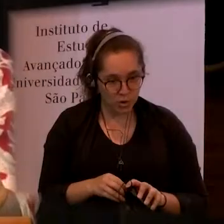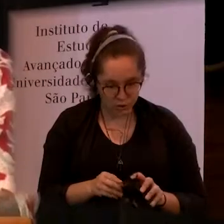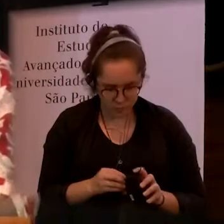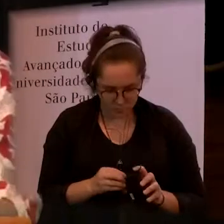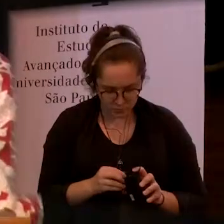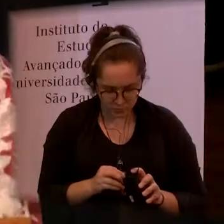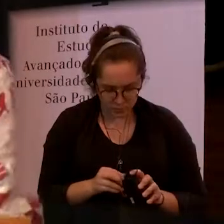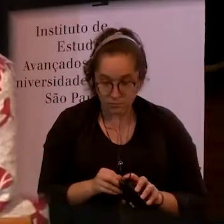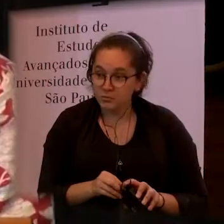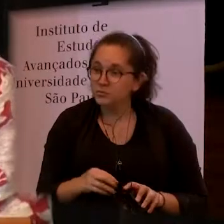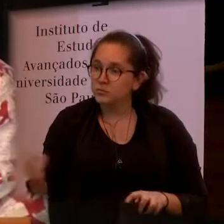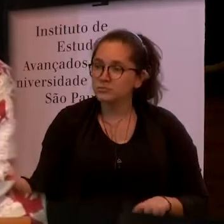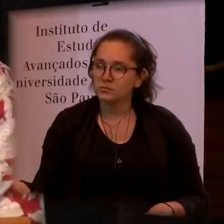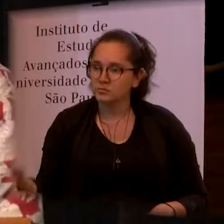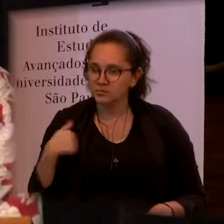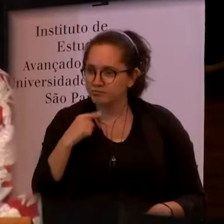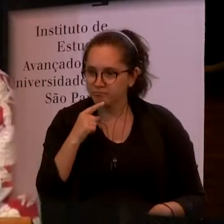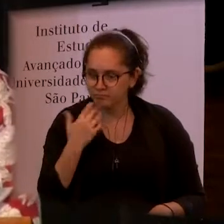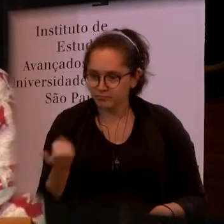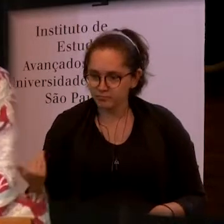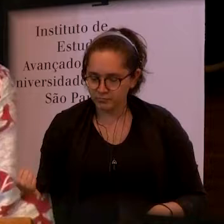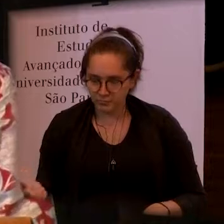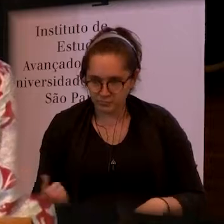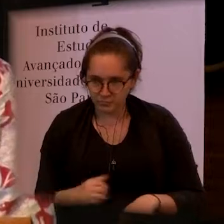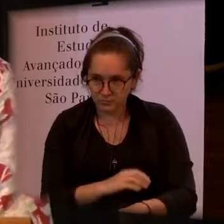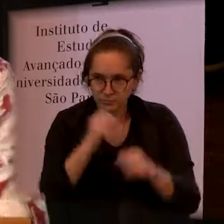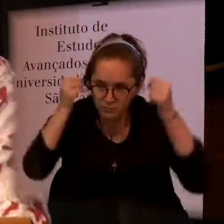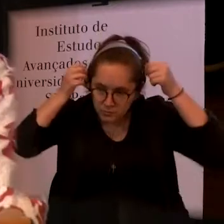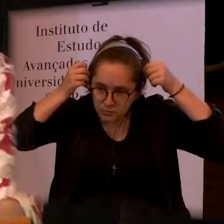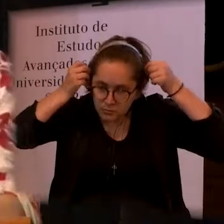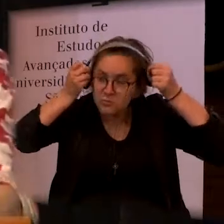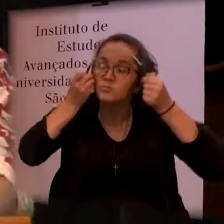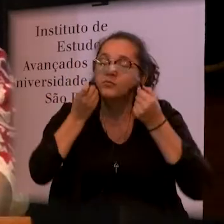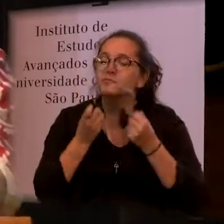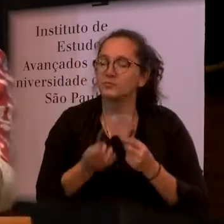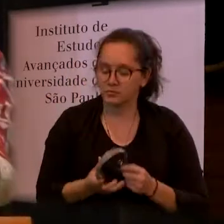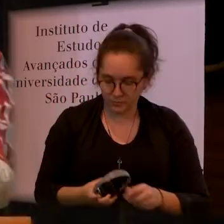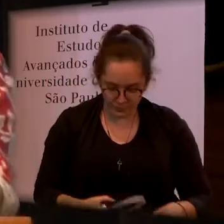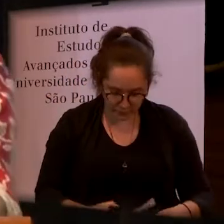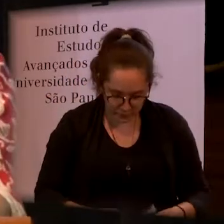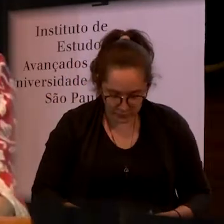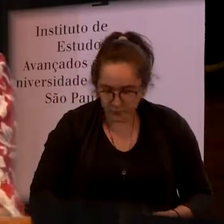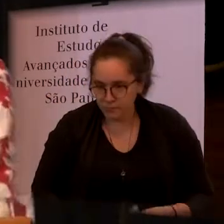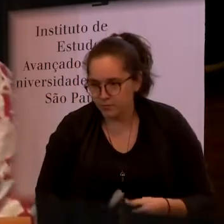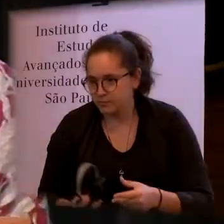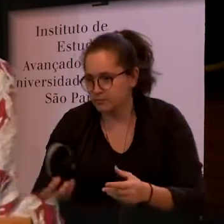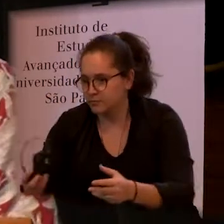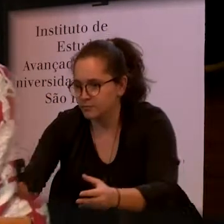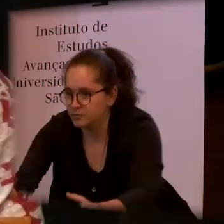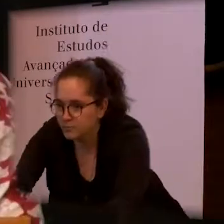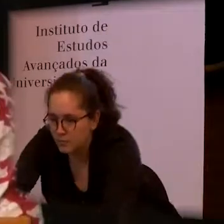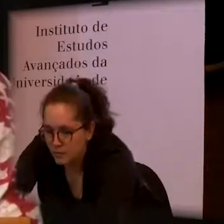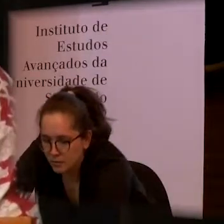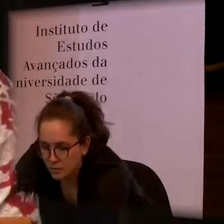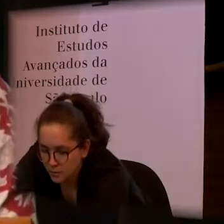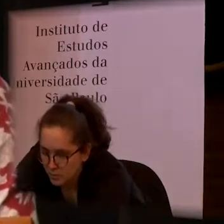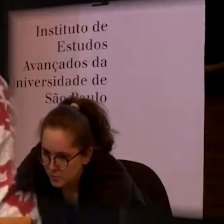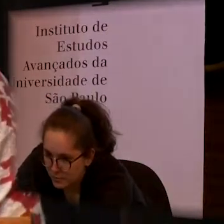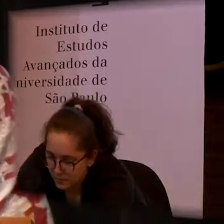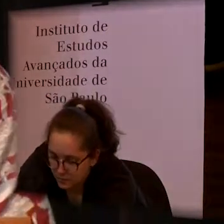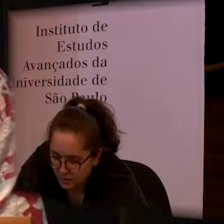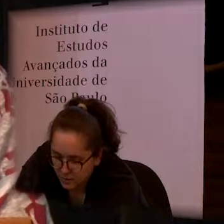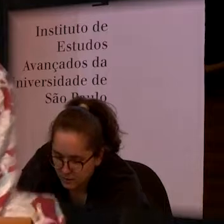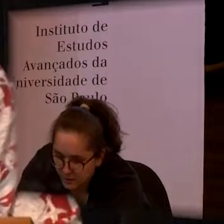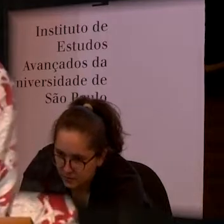My name is Hannah Cooper and I've come here from London today. And I'm lucky enough to be spending one